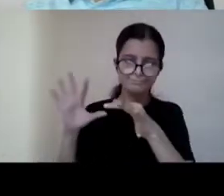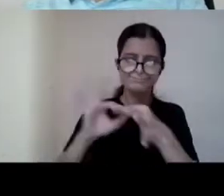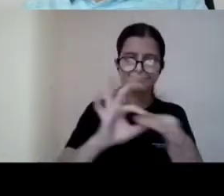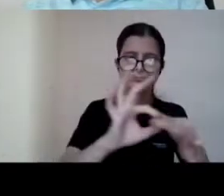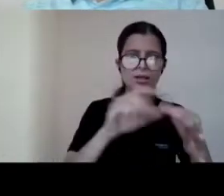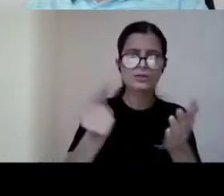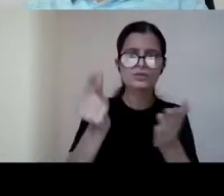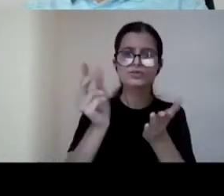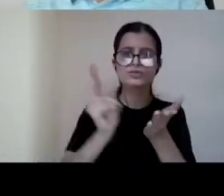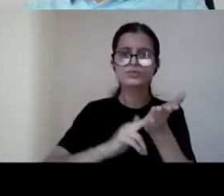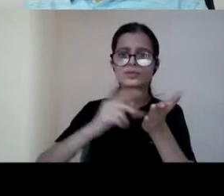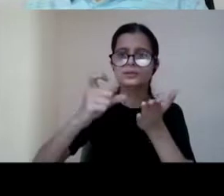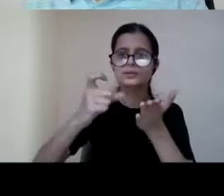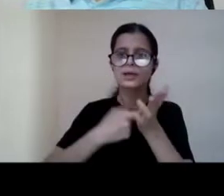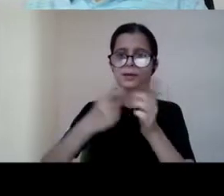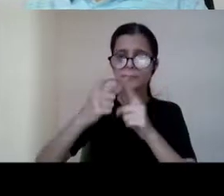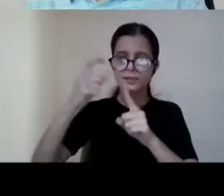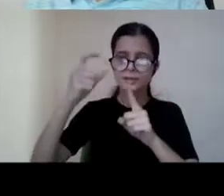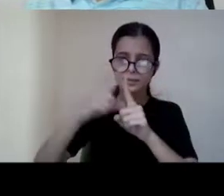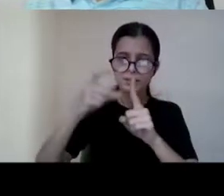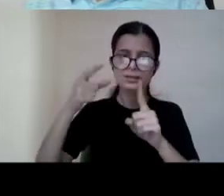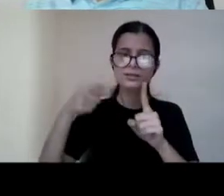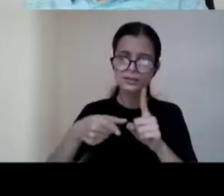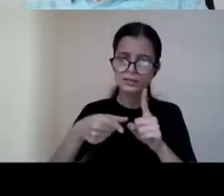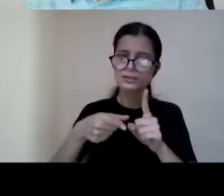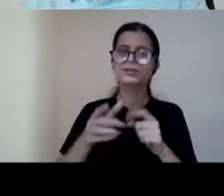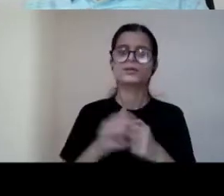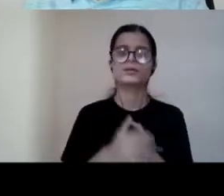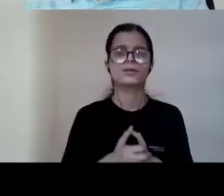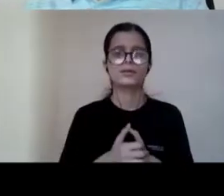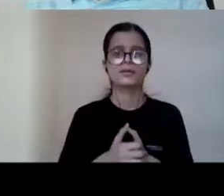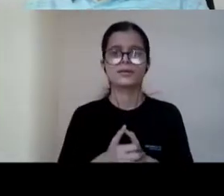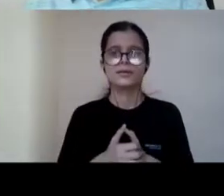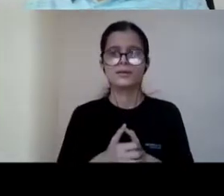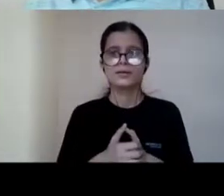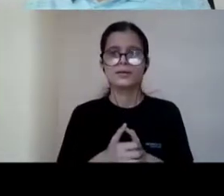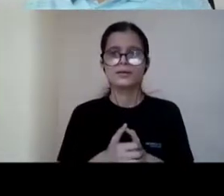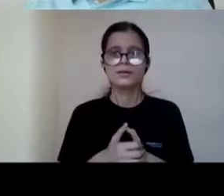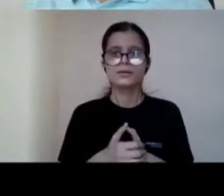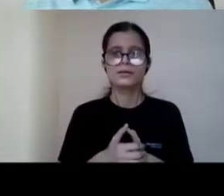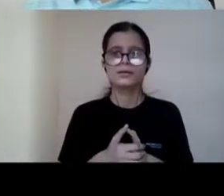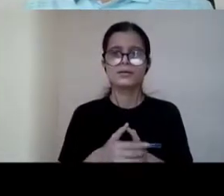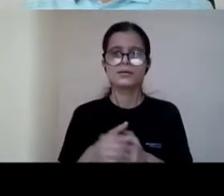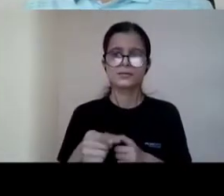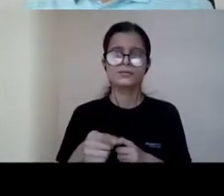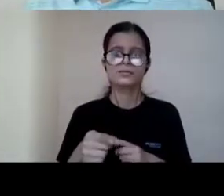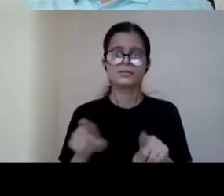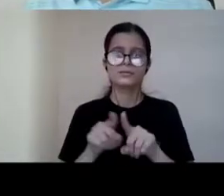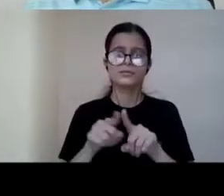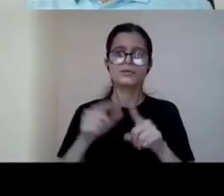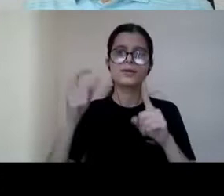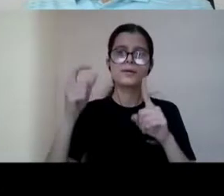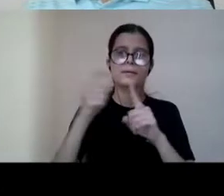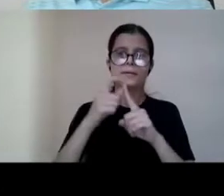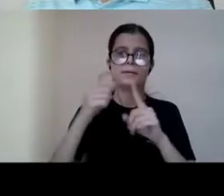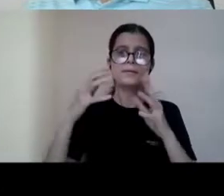the rights of persons with persons with it is for persons with print disabilities